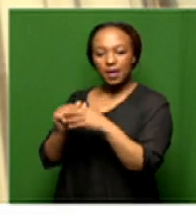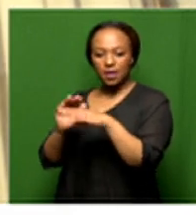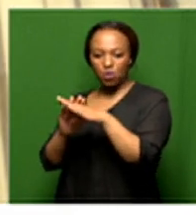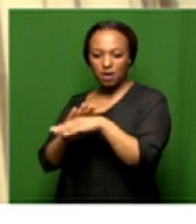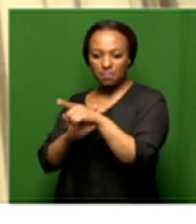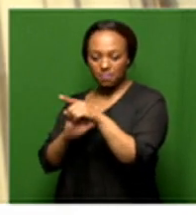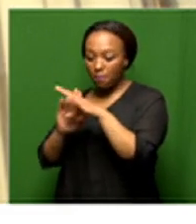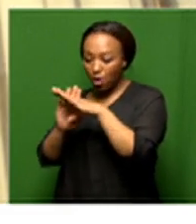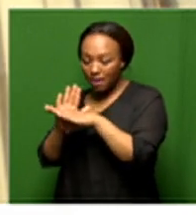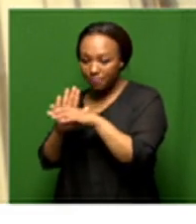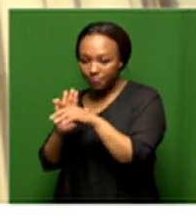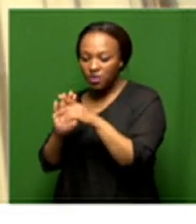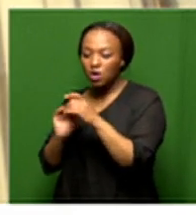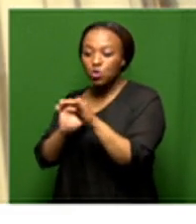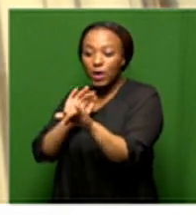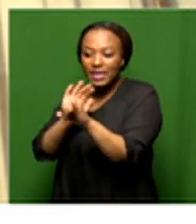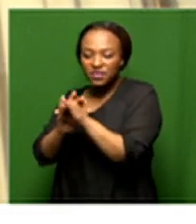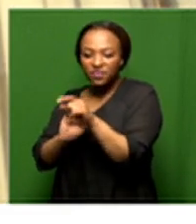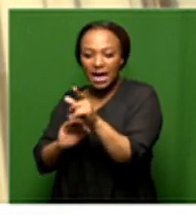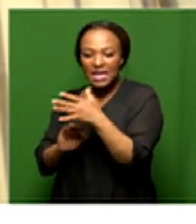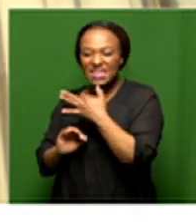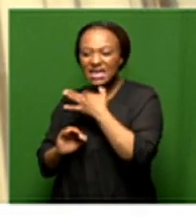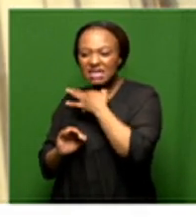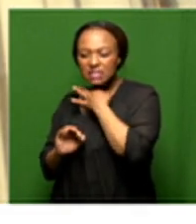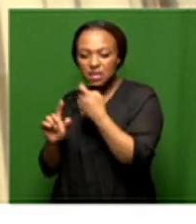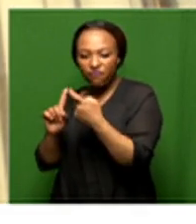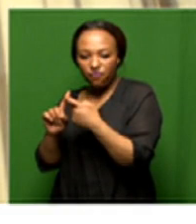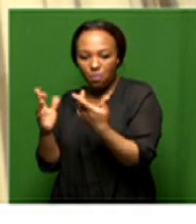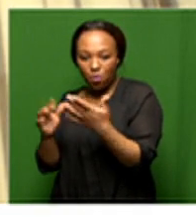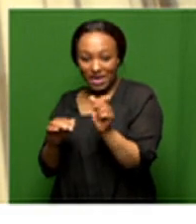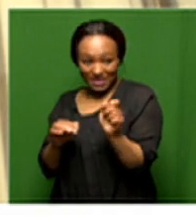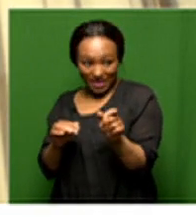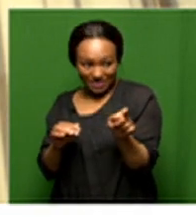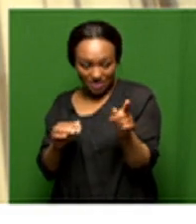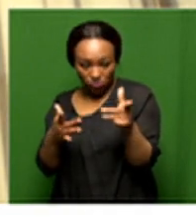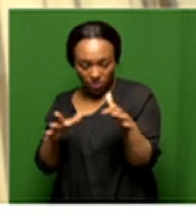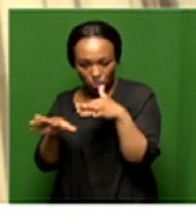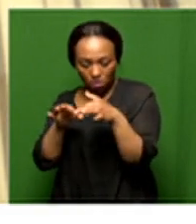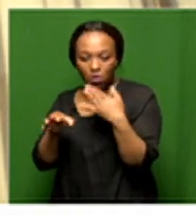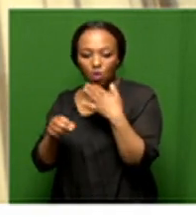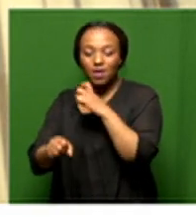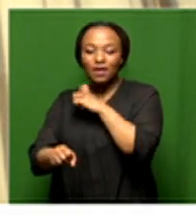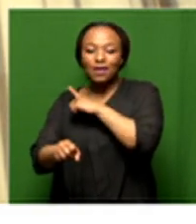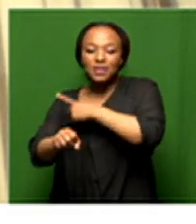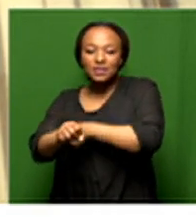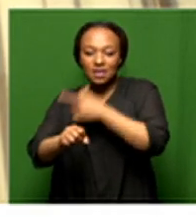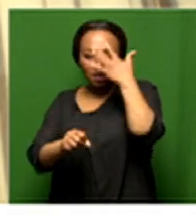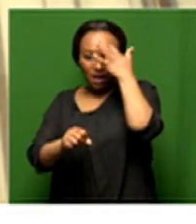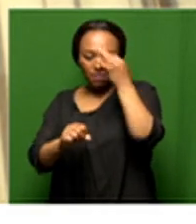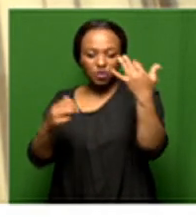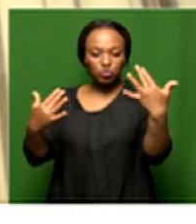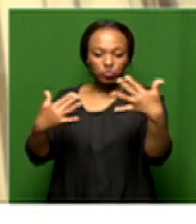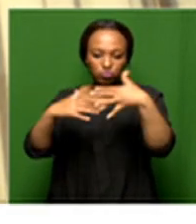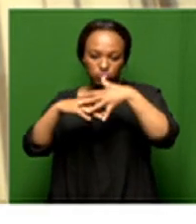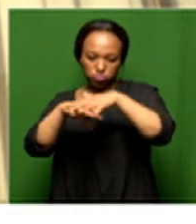to identify where the risks likely going to come from and it's exactly that is the capacity of the state to discharge its